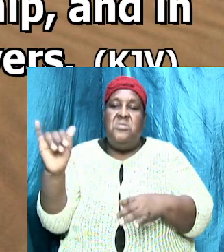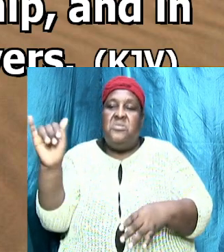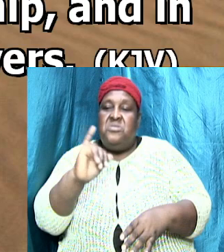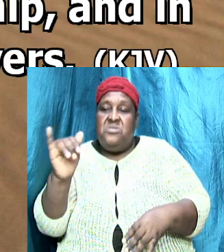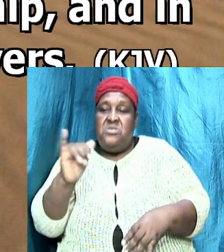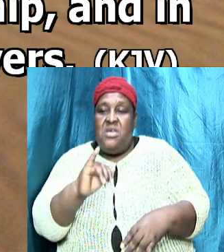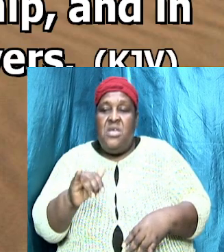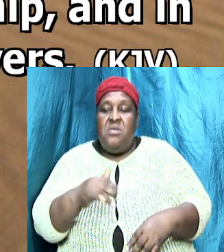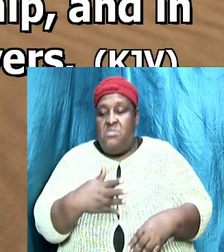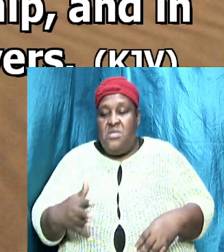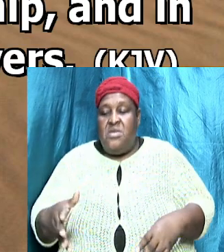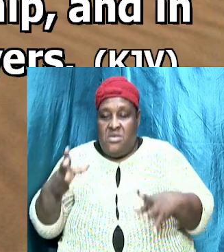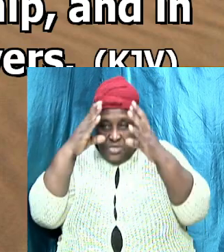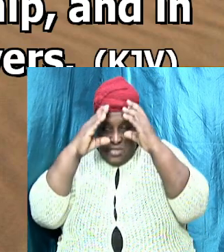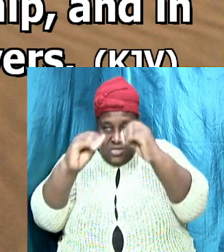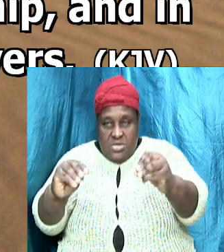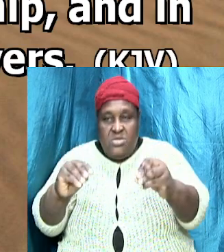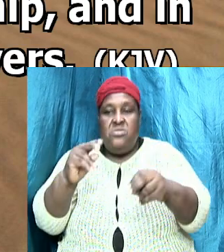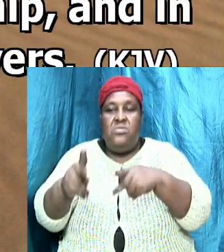they taught the people